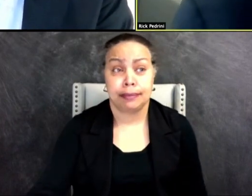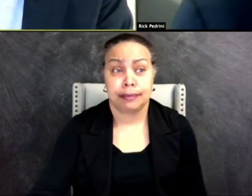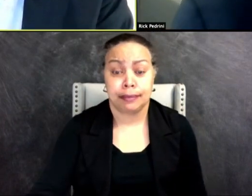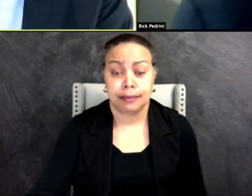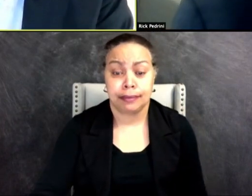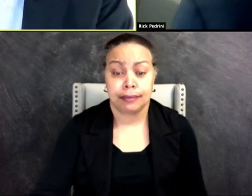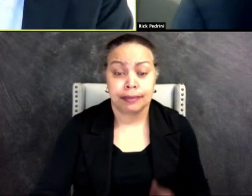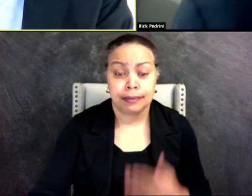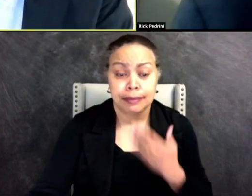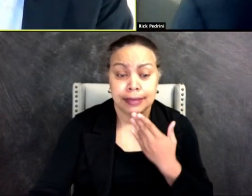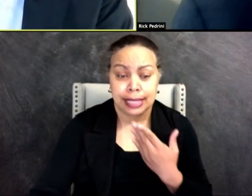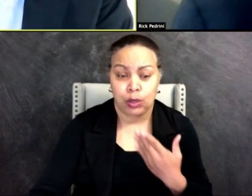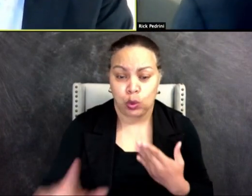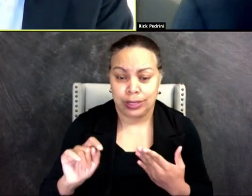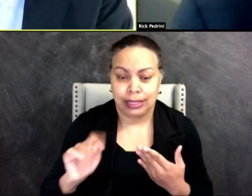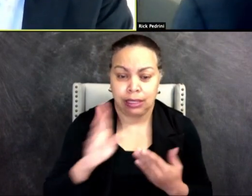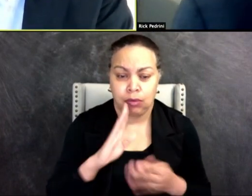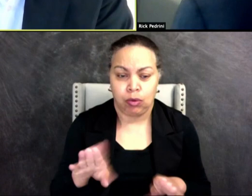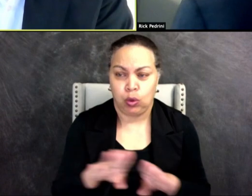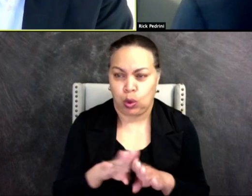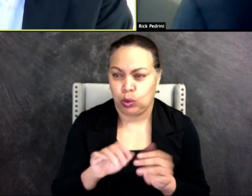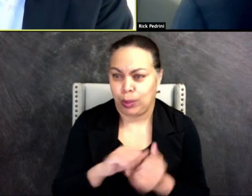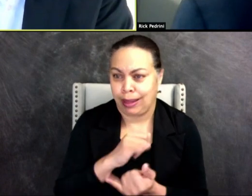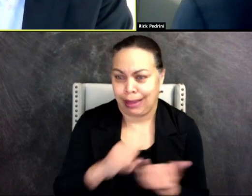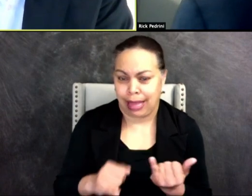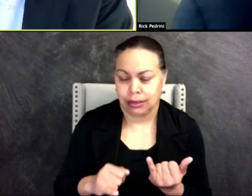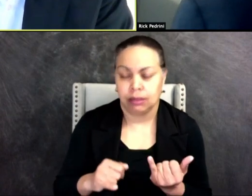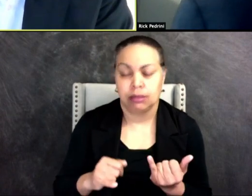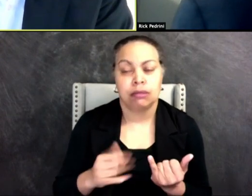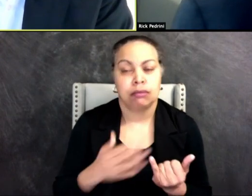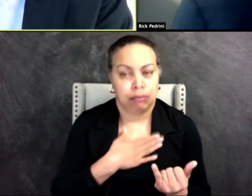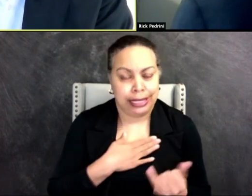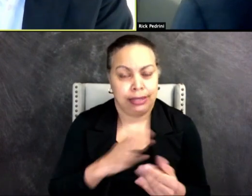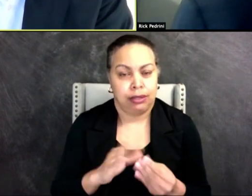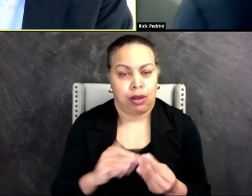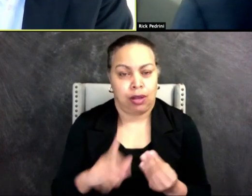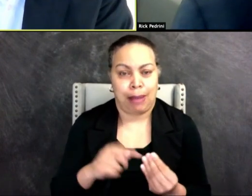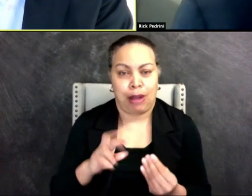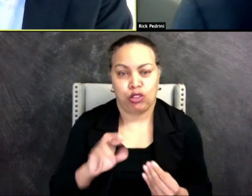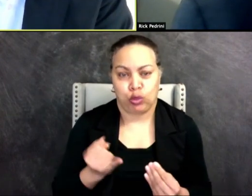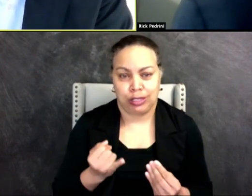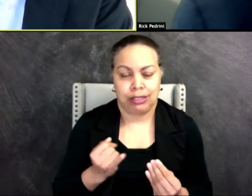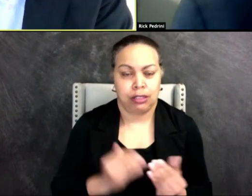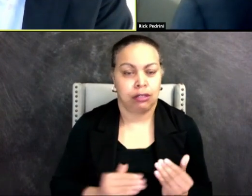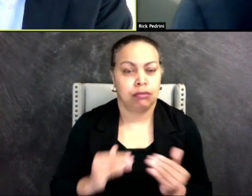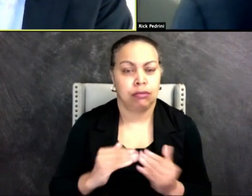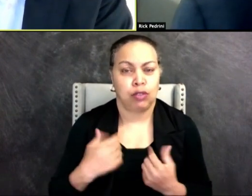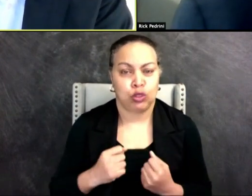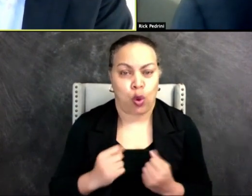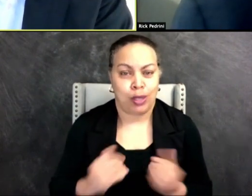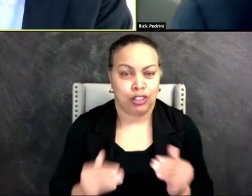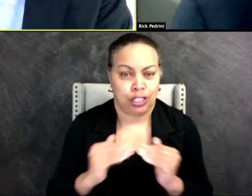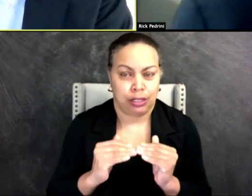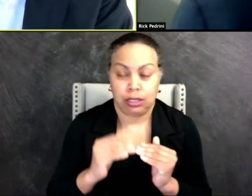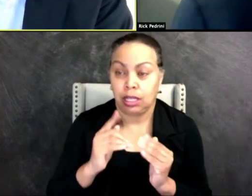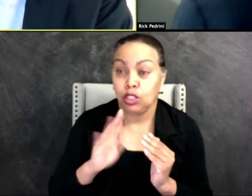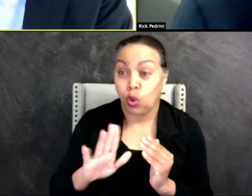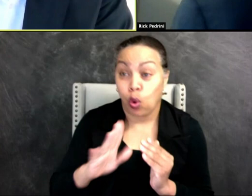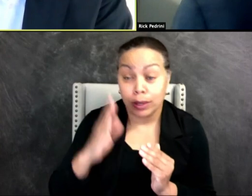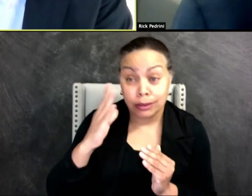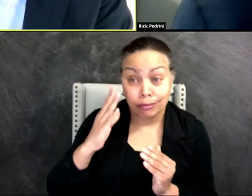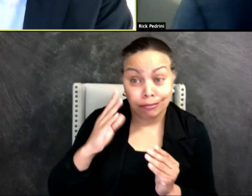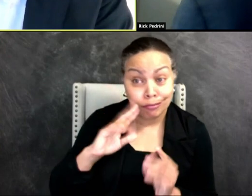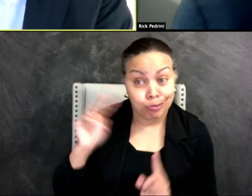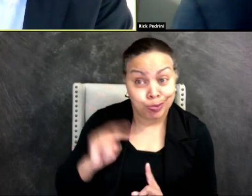Thank you, Lieutenant. I want to close it out with this last piece. Just talk very quickly to restorative justice, your view on what you went through, the